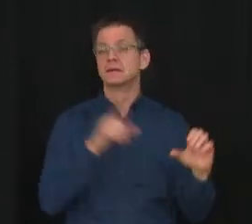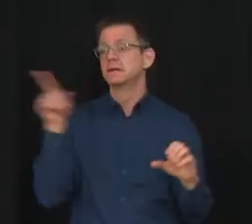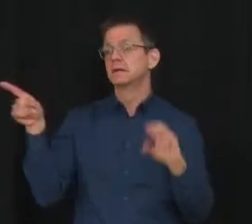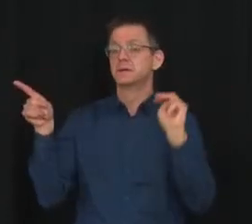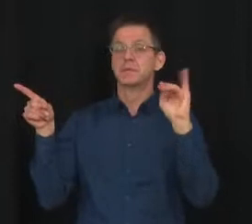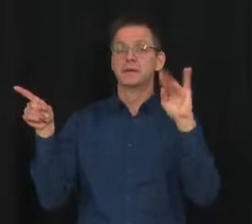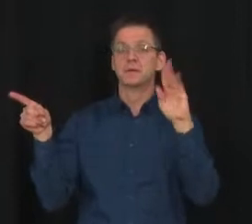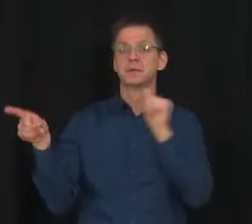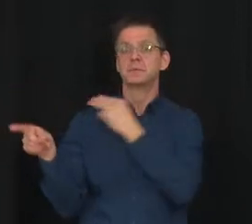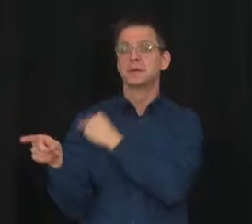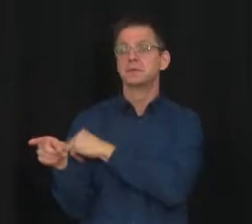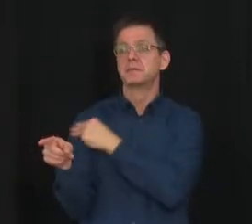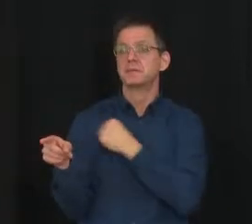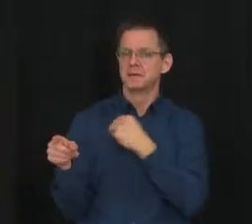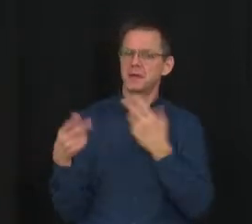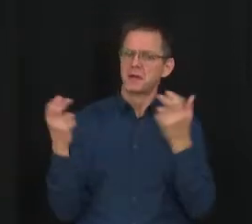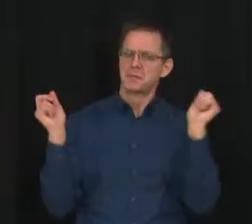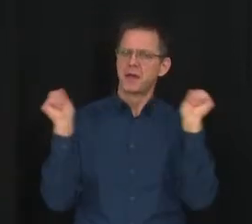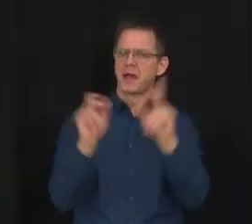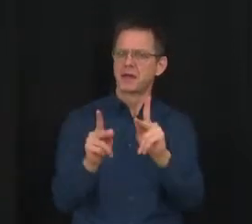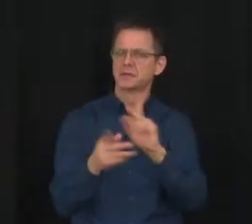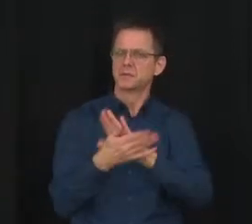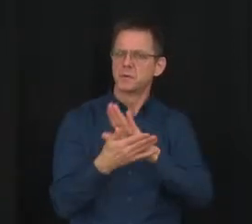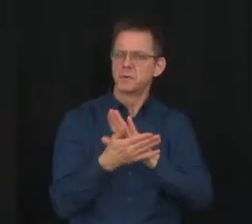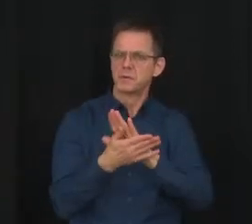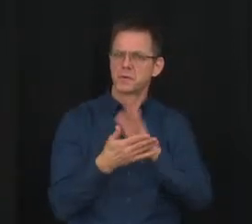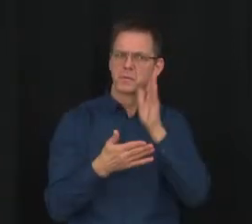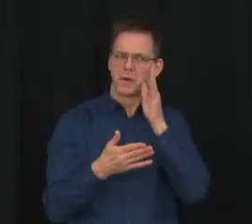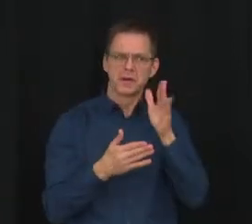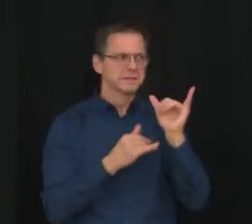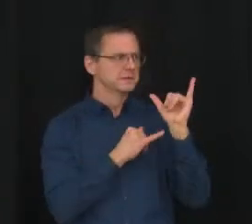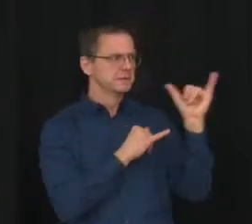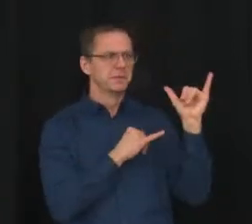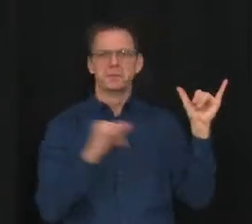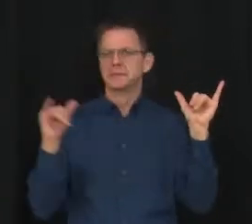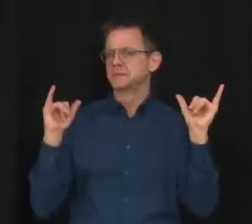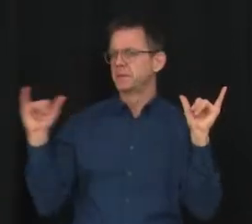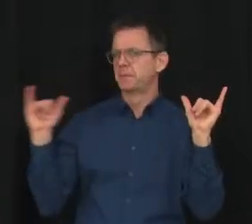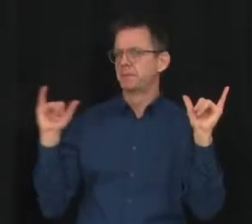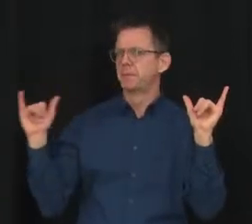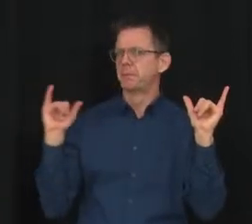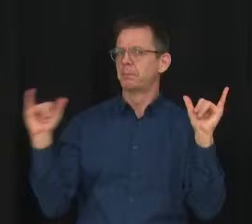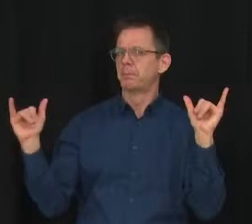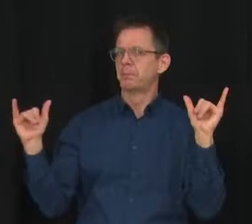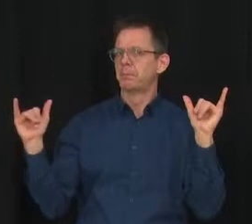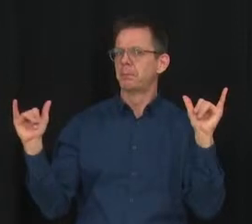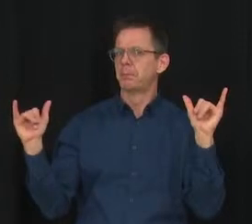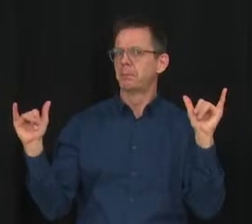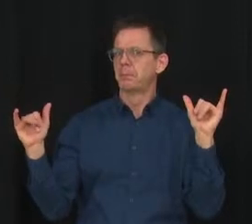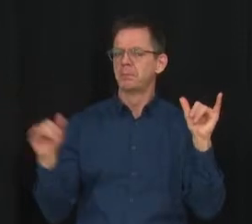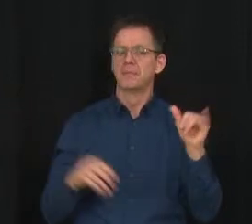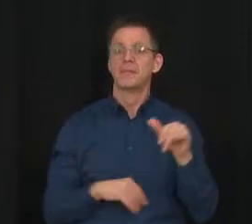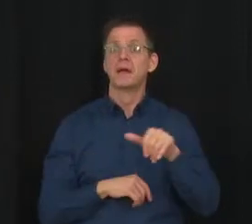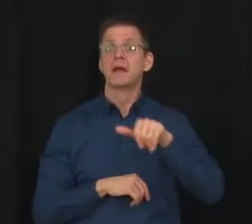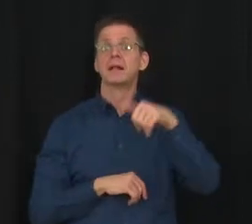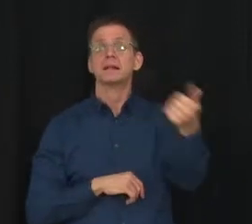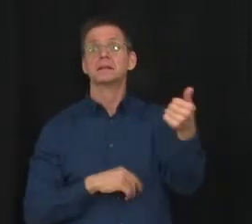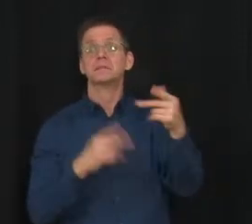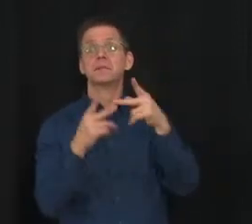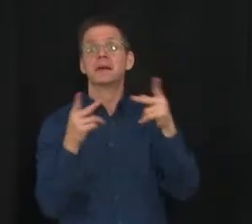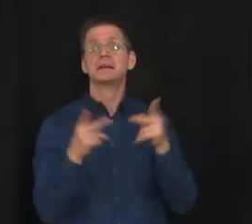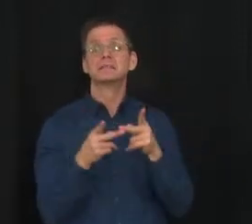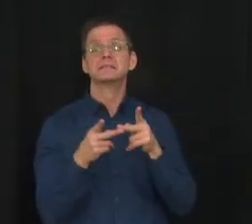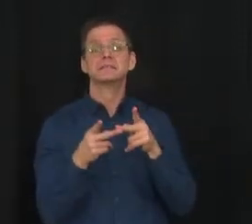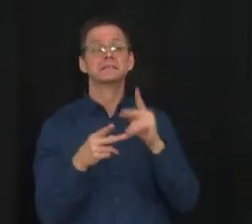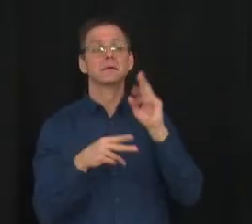also want to point out that many other places around the world have been committed to keeping schools open for in-class instruction, with